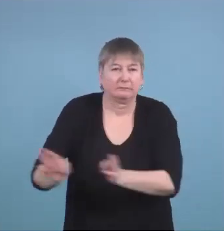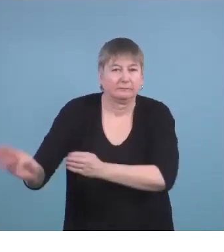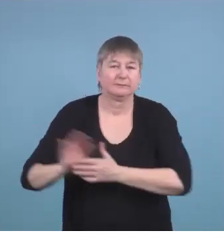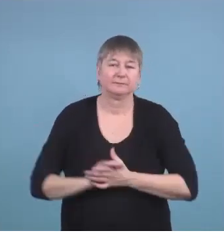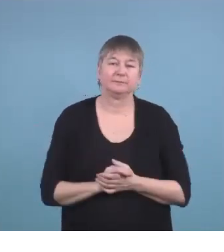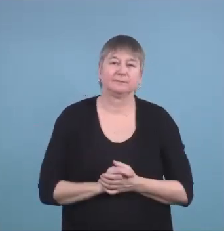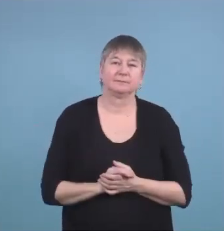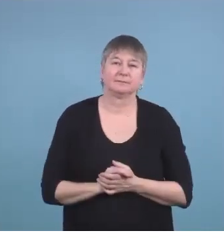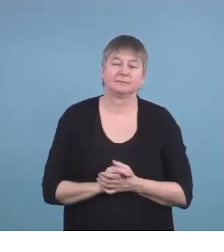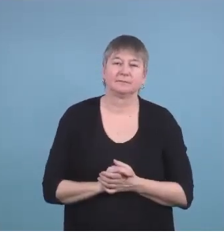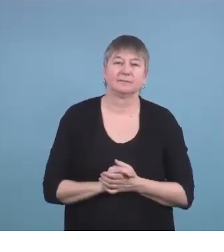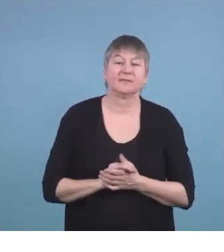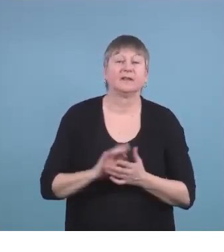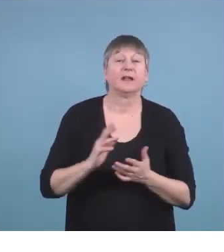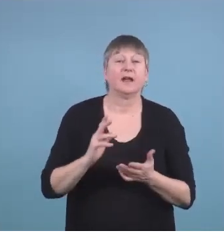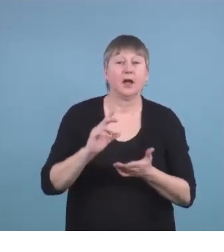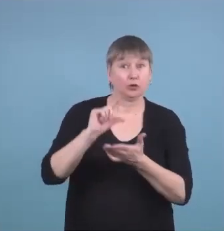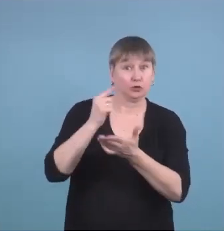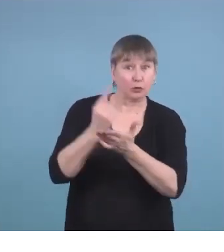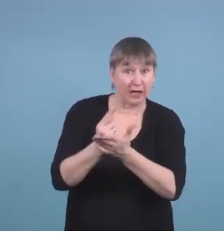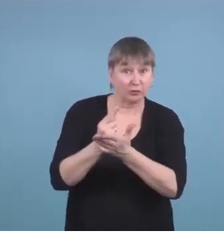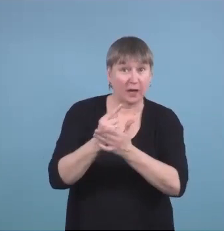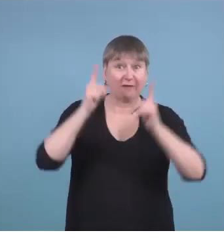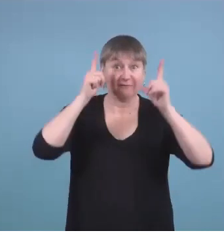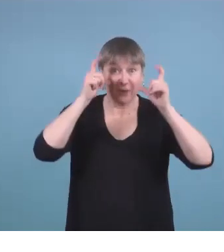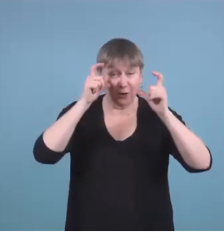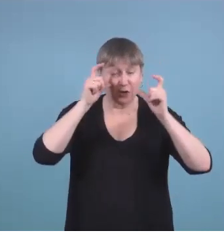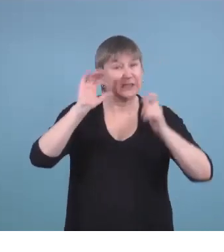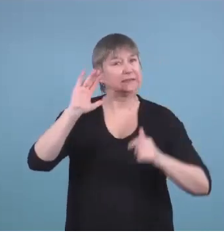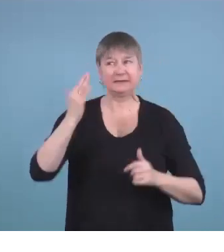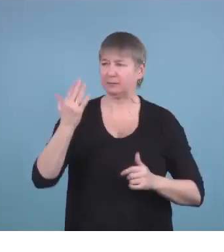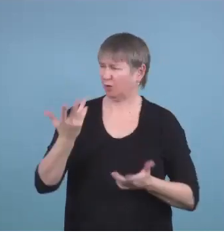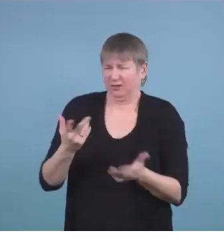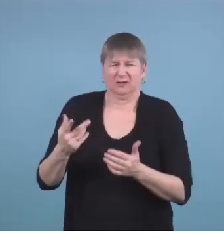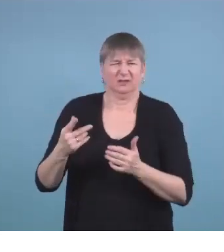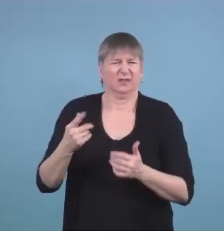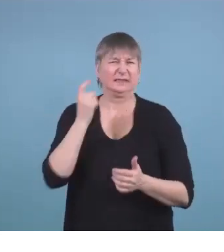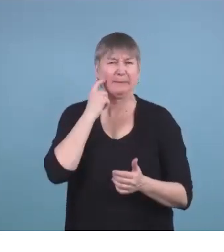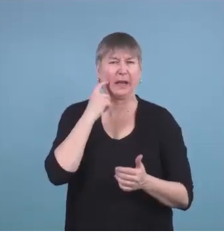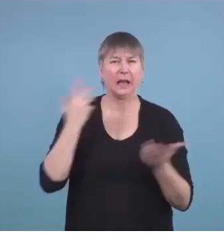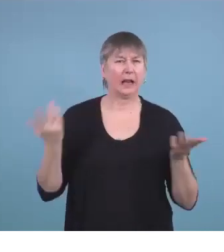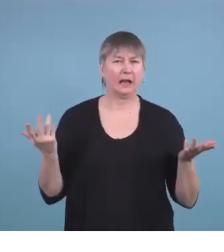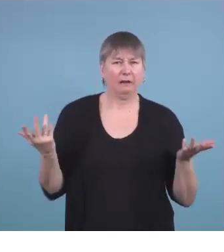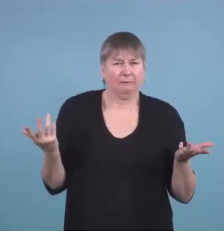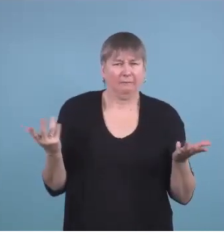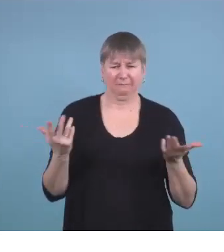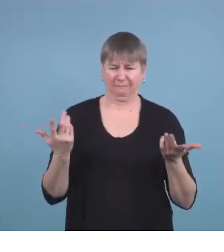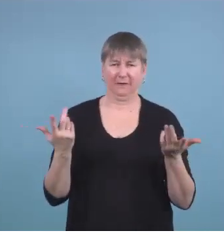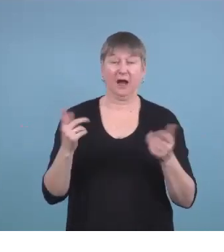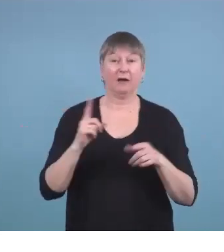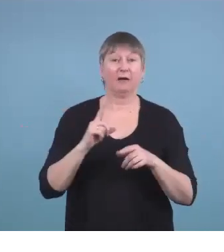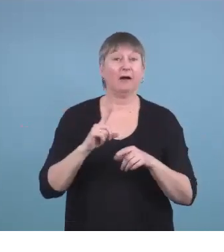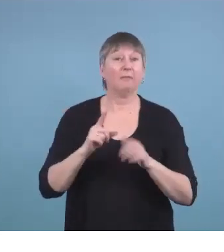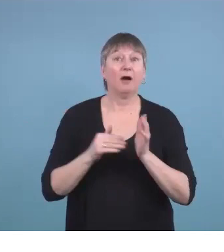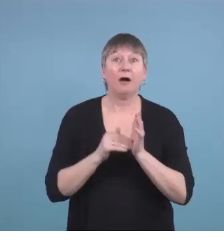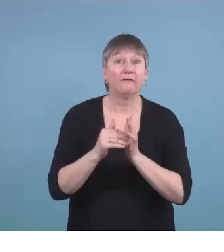Graduation photos seem pretty simple, but often our kids aren't told what to wear